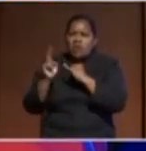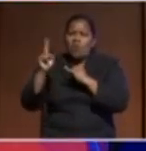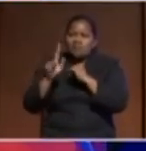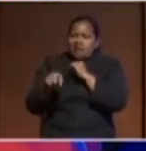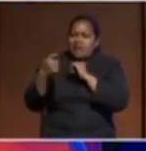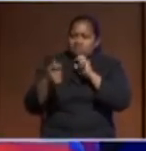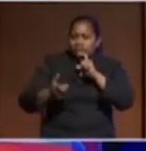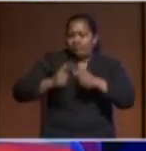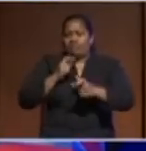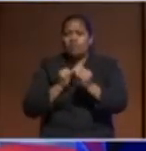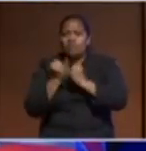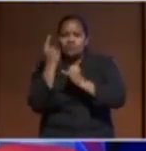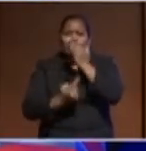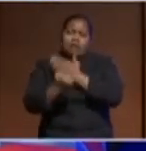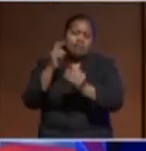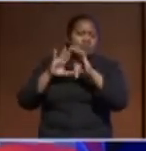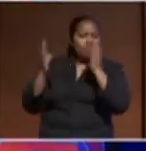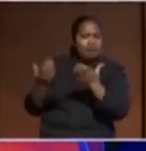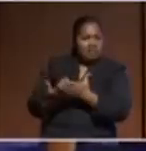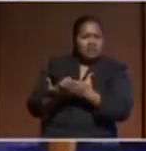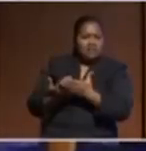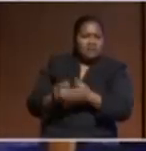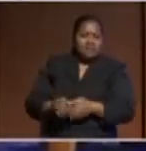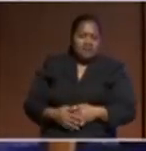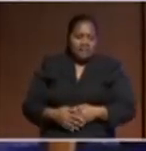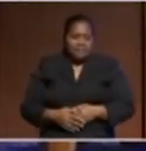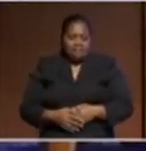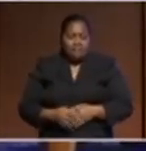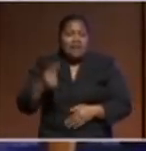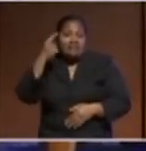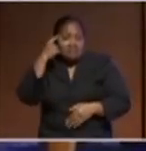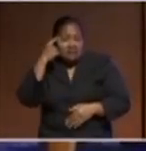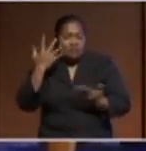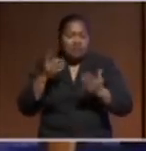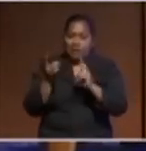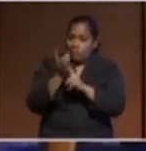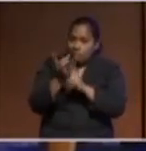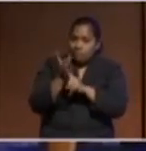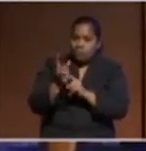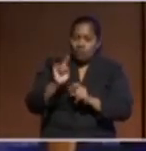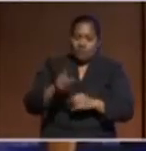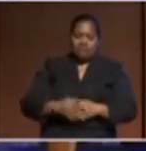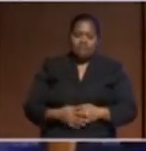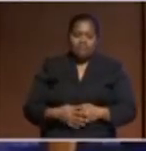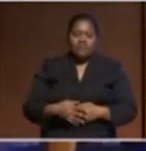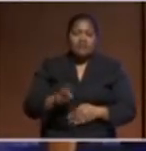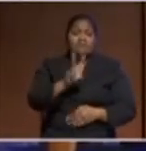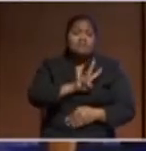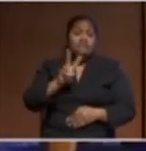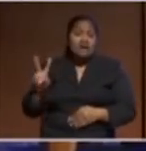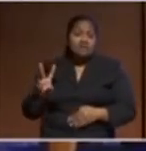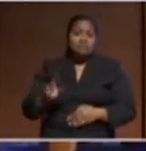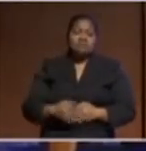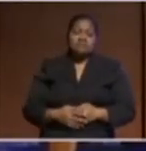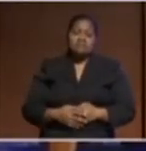There's a lot of uncertainties around that. But I think what is important is the values and the principles